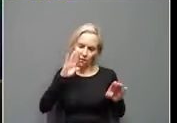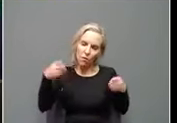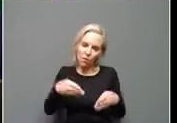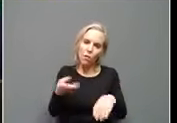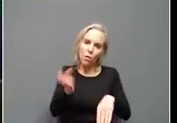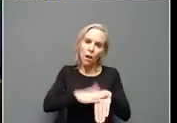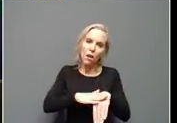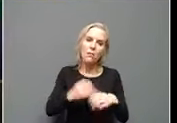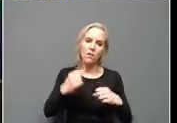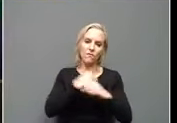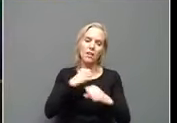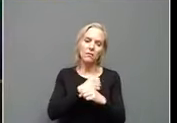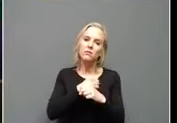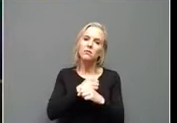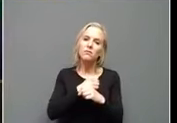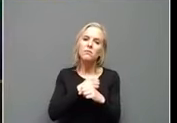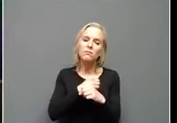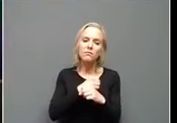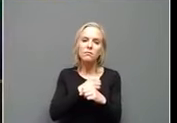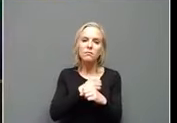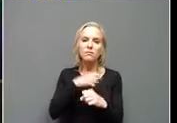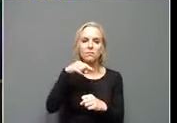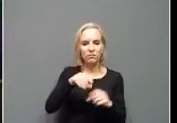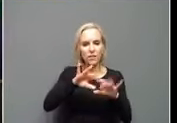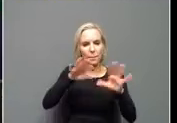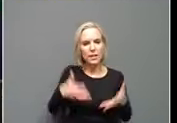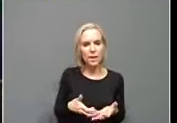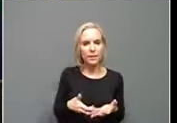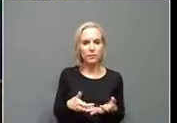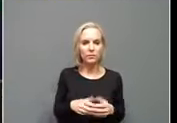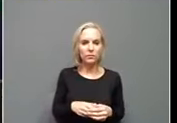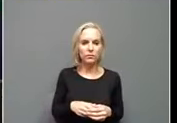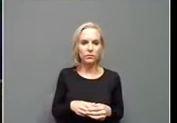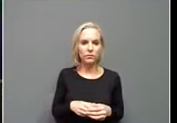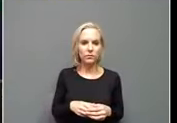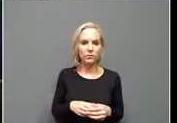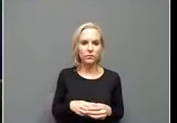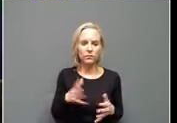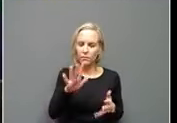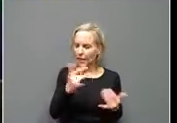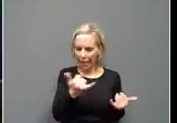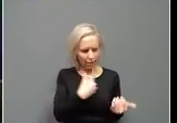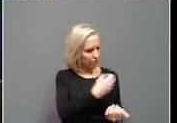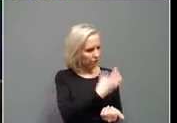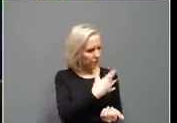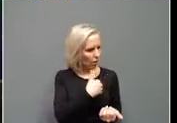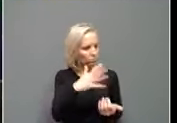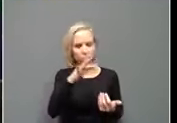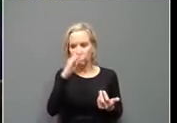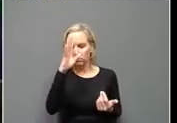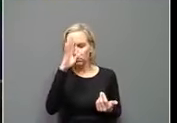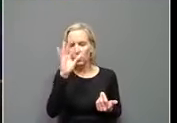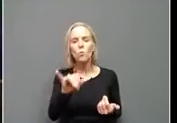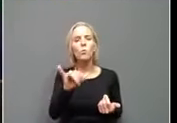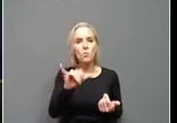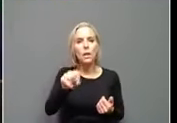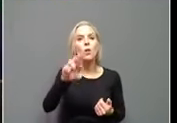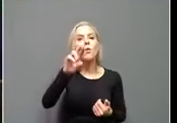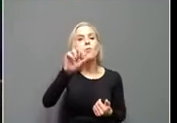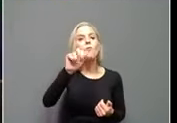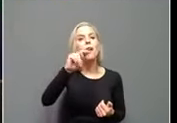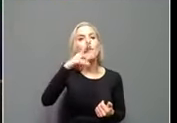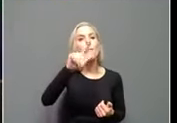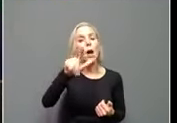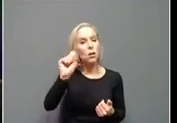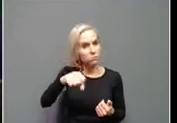on fighting the, the, the pandemic. All right. Now guys help me with, uh, oh, Rand Paul's comment. We are,